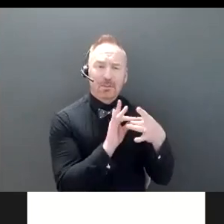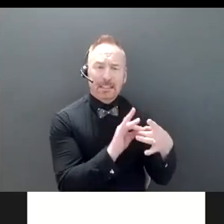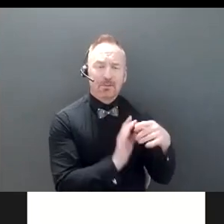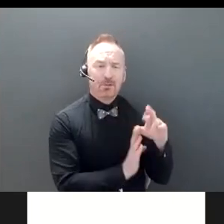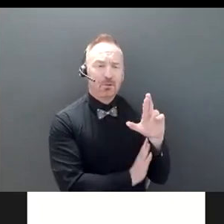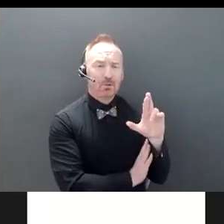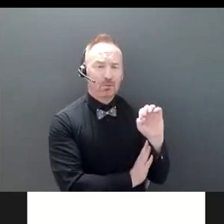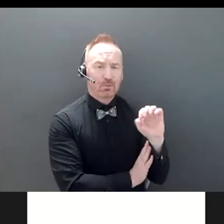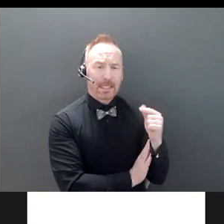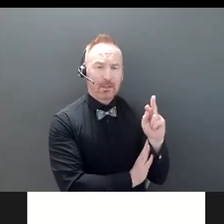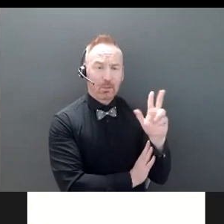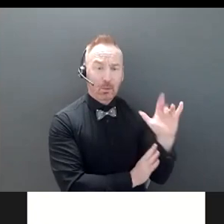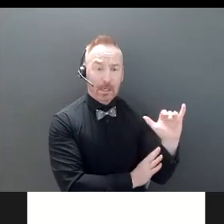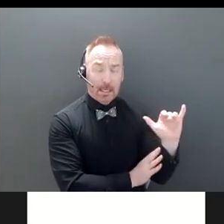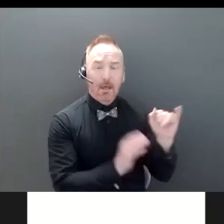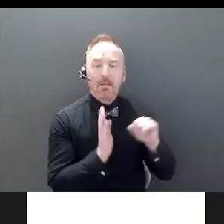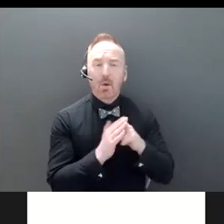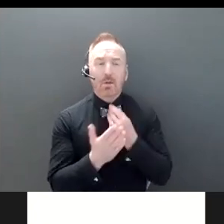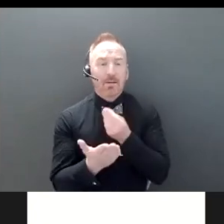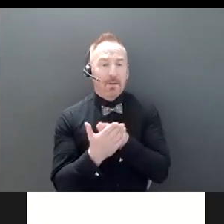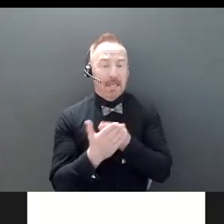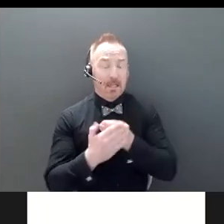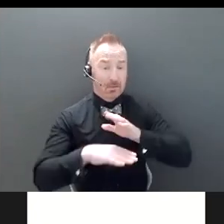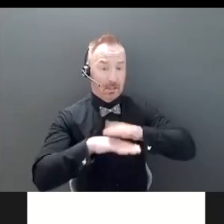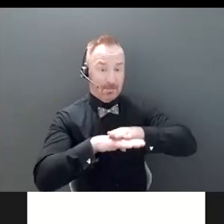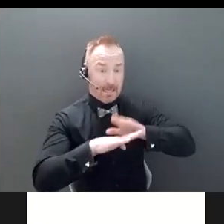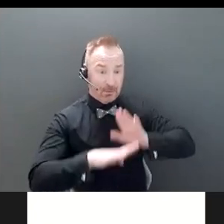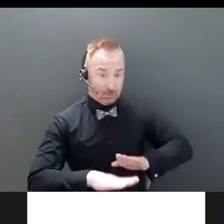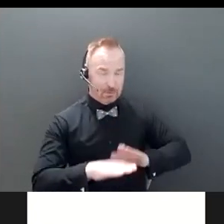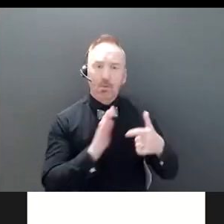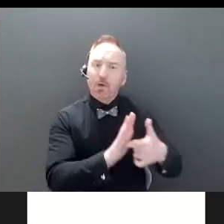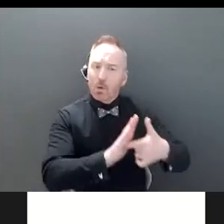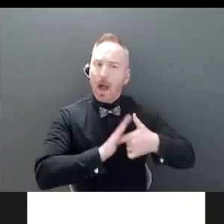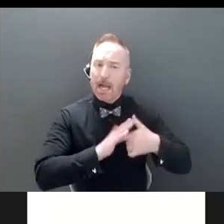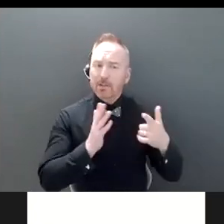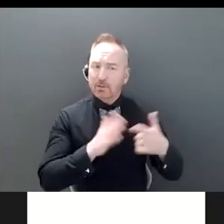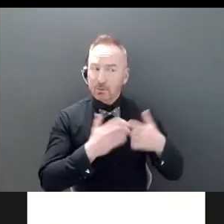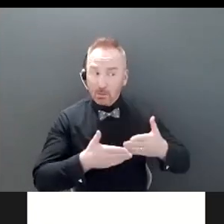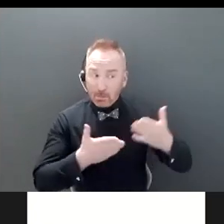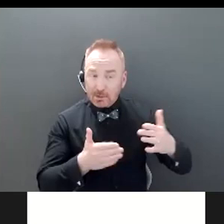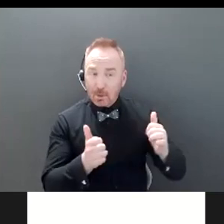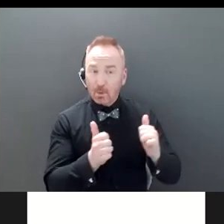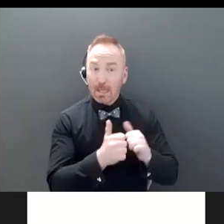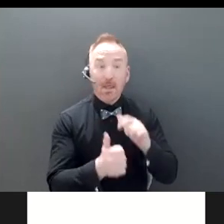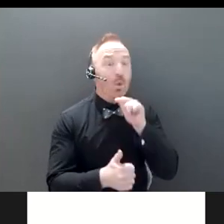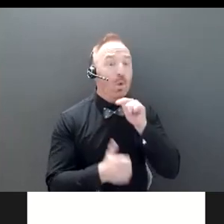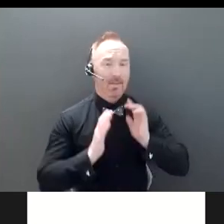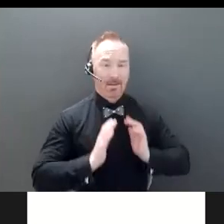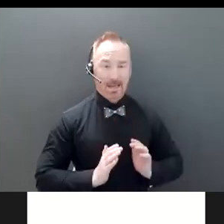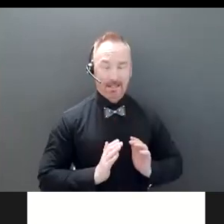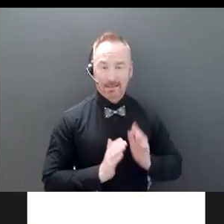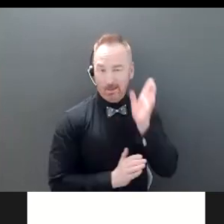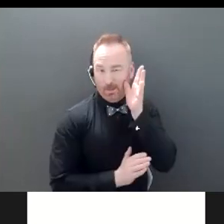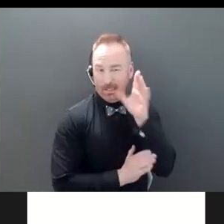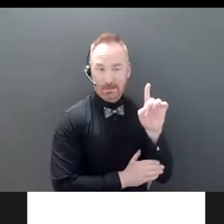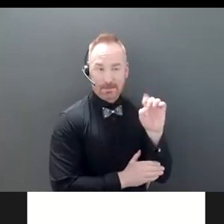they're the financial advisors will be required to bring it up with their clients come December 31. So we